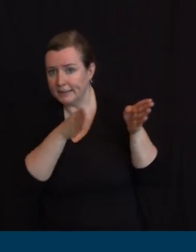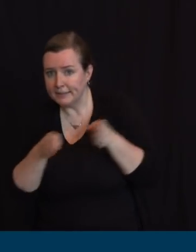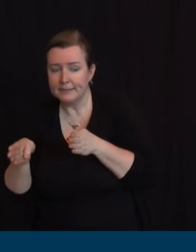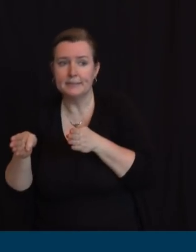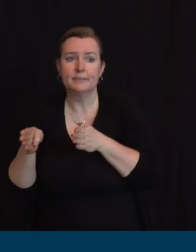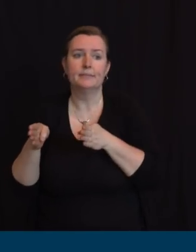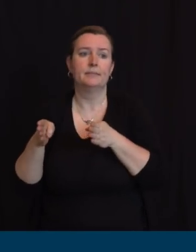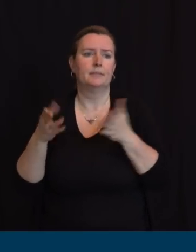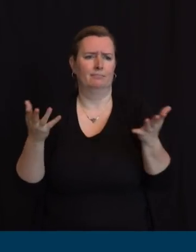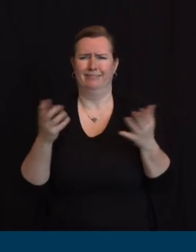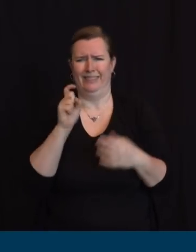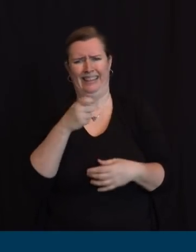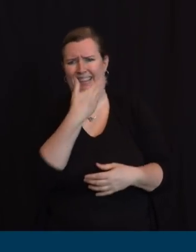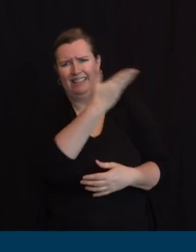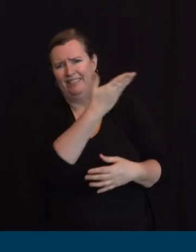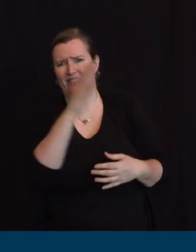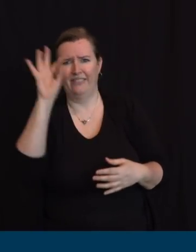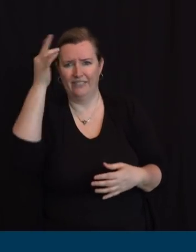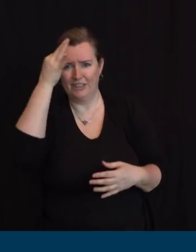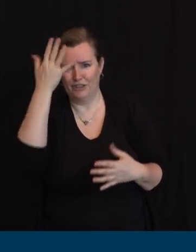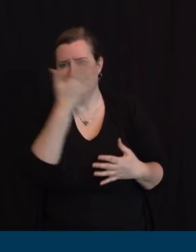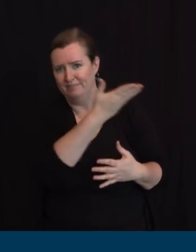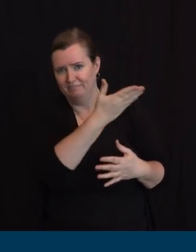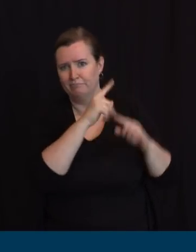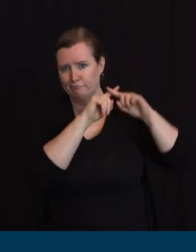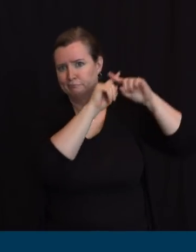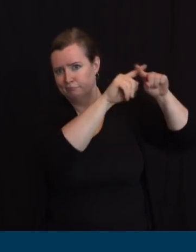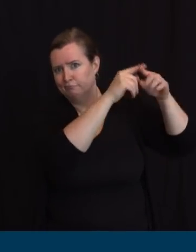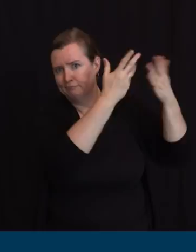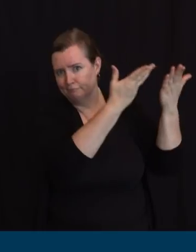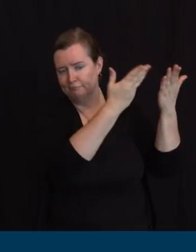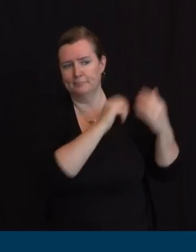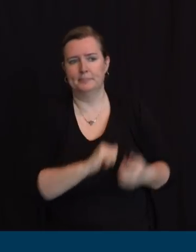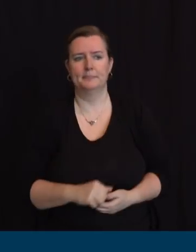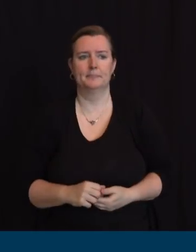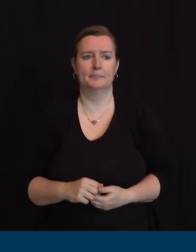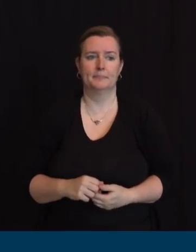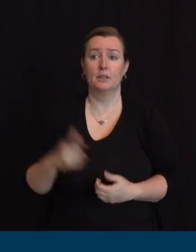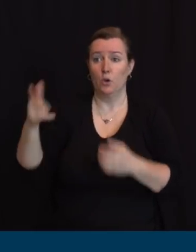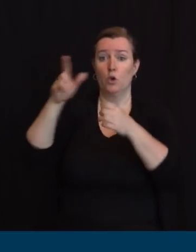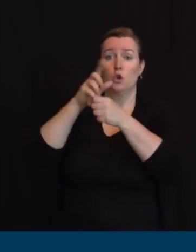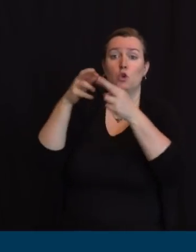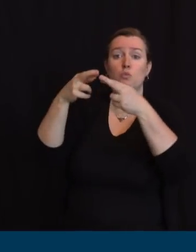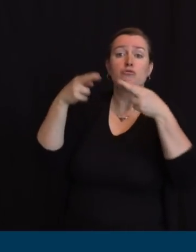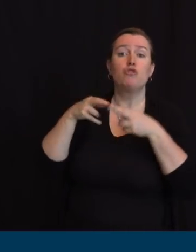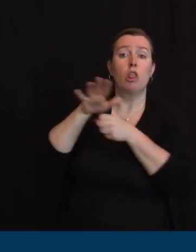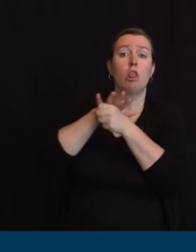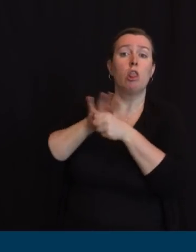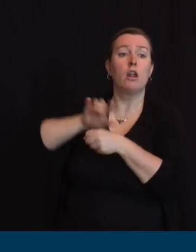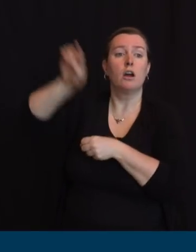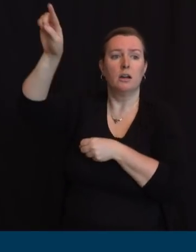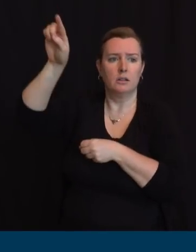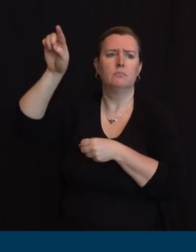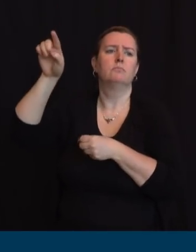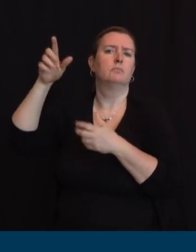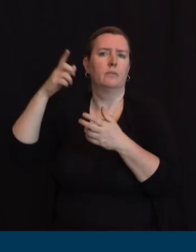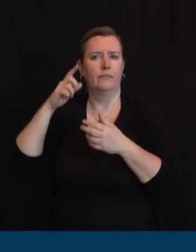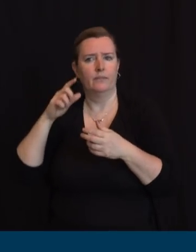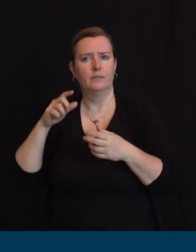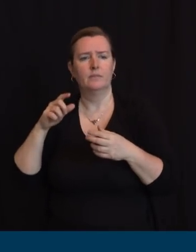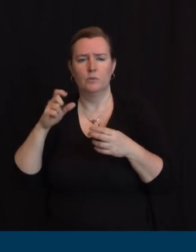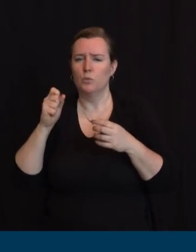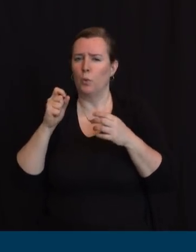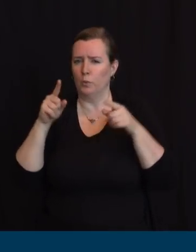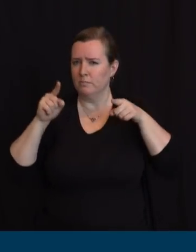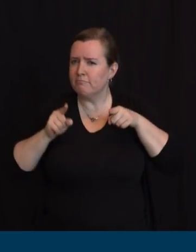a similar reality with our regional partners. And both of those statements can stand. They're not at odds with each